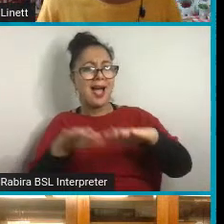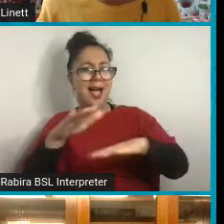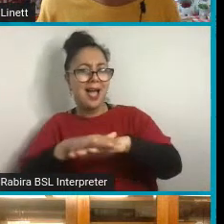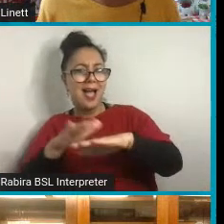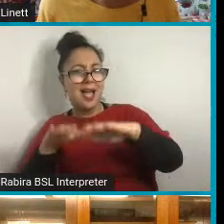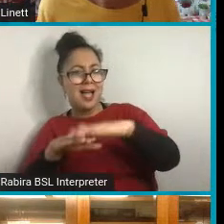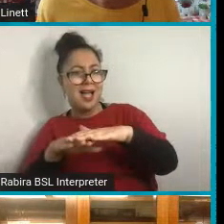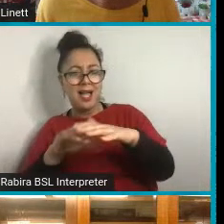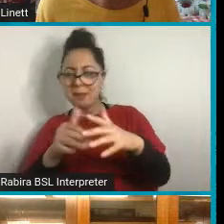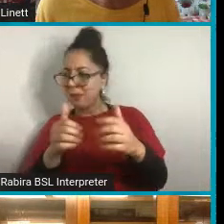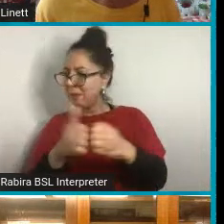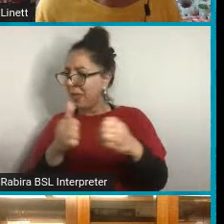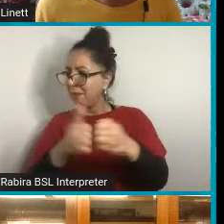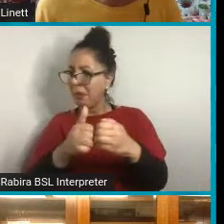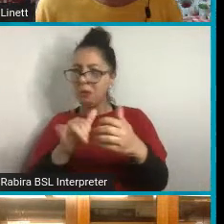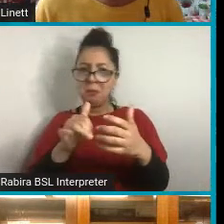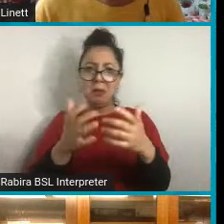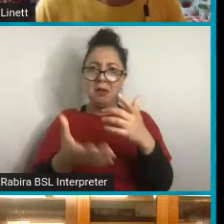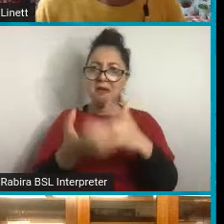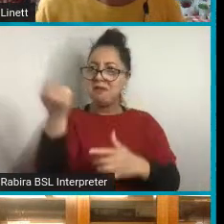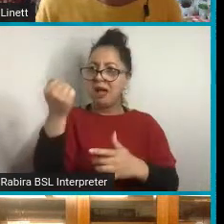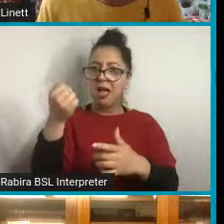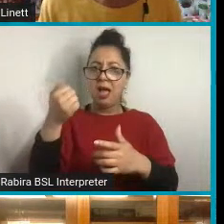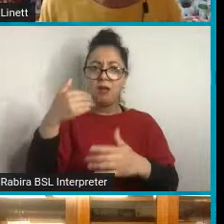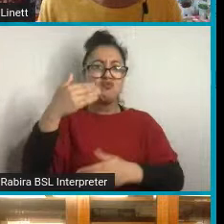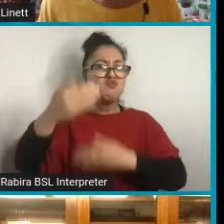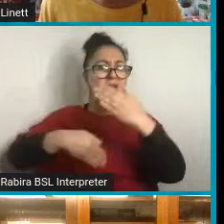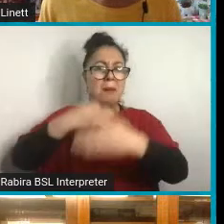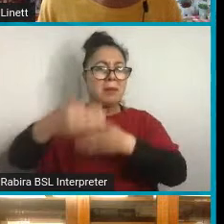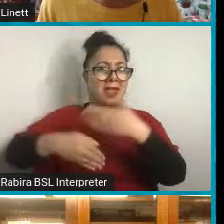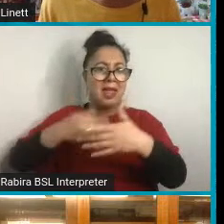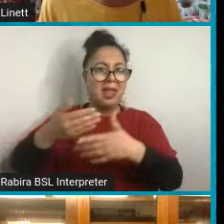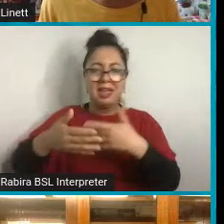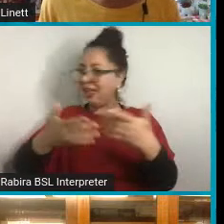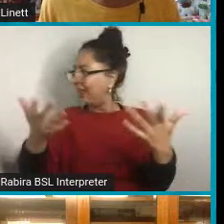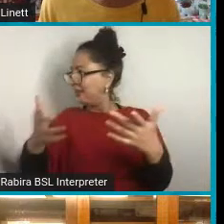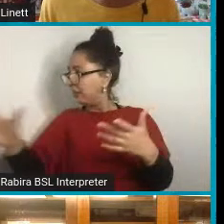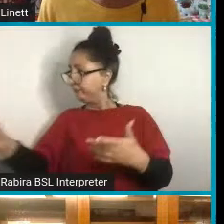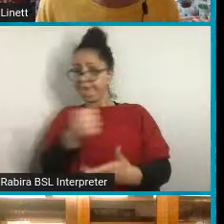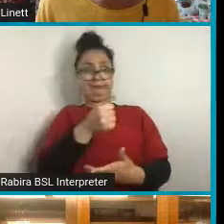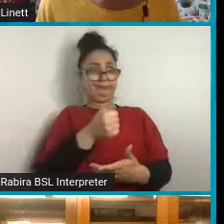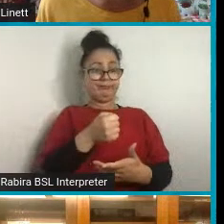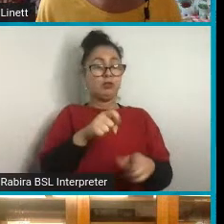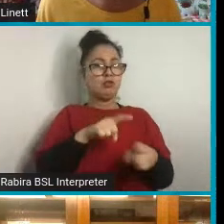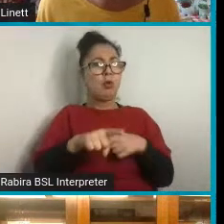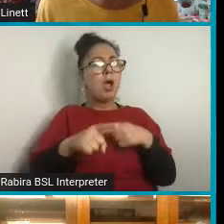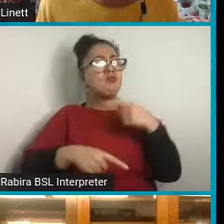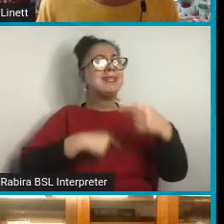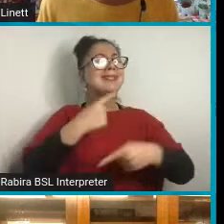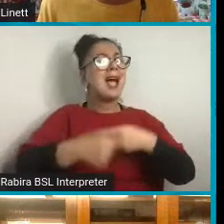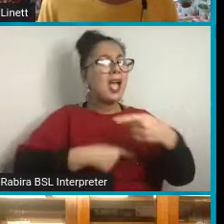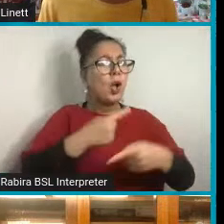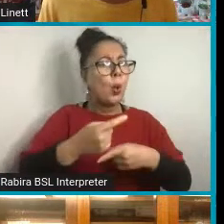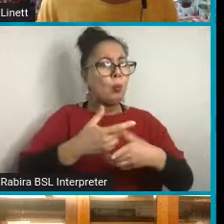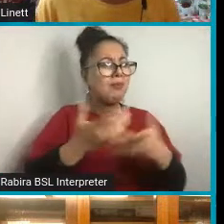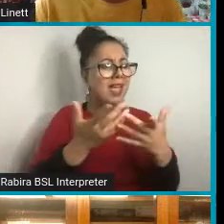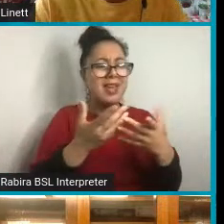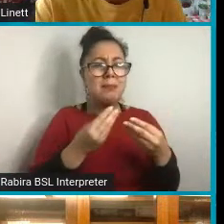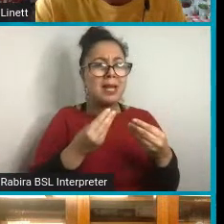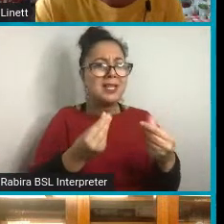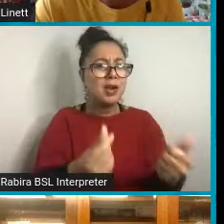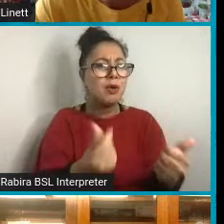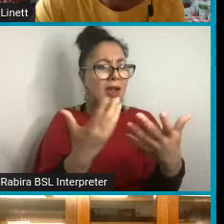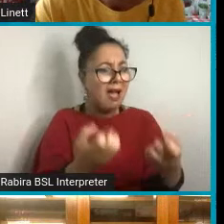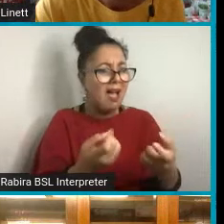that I might find wrapping anything that's lying around, I try to recycle my materials that I use in my artwork.